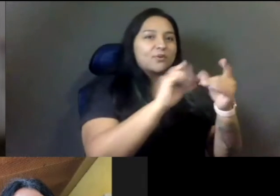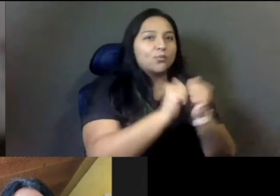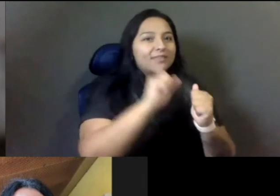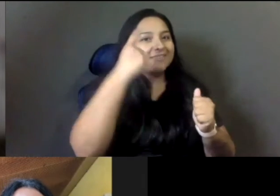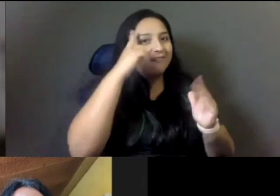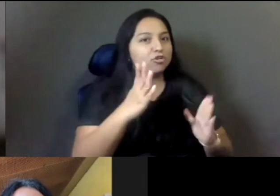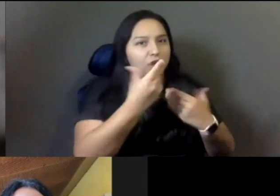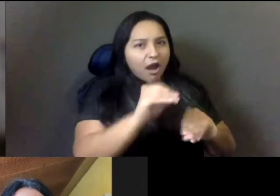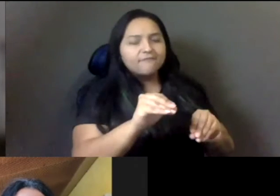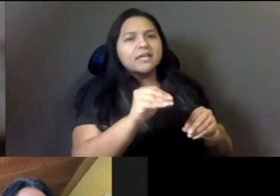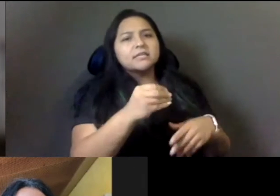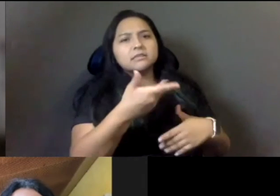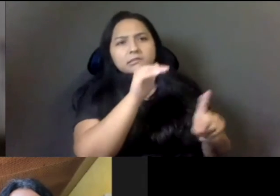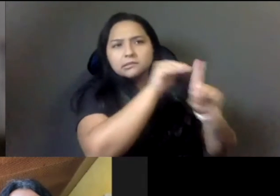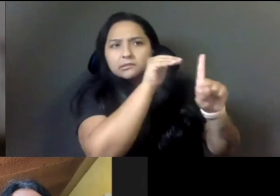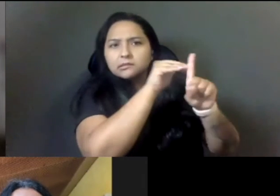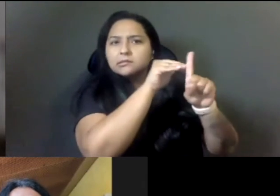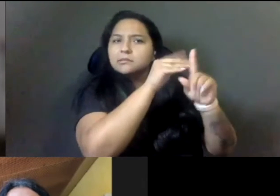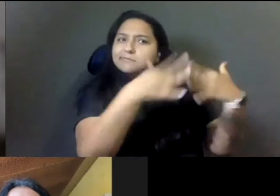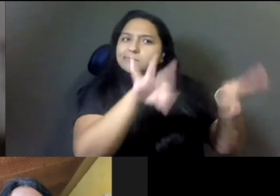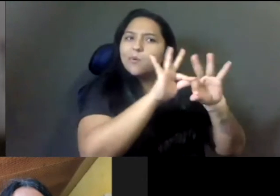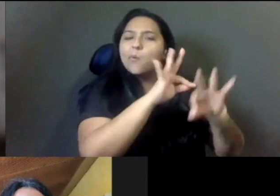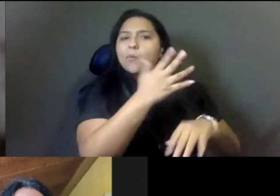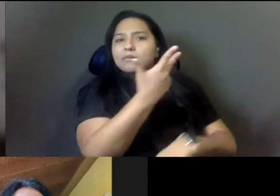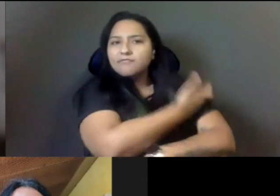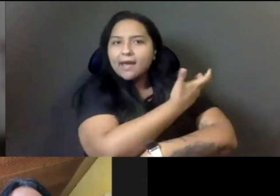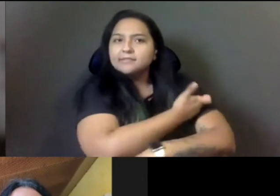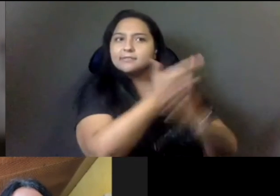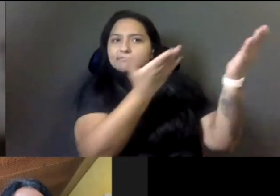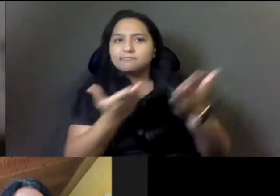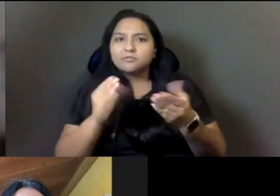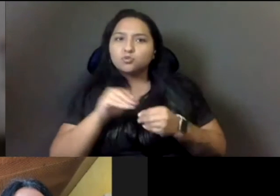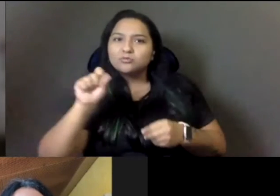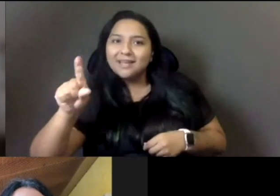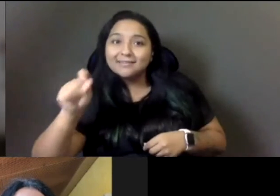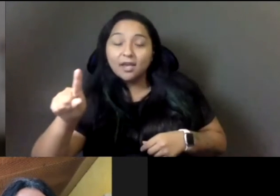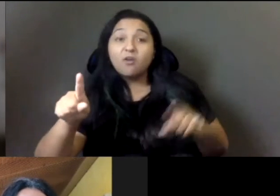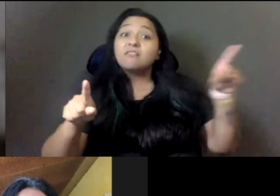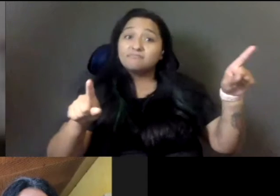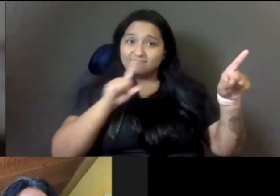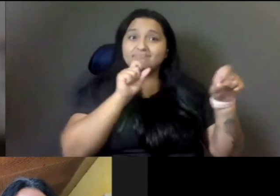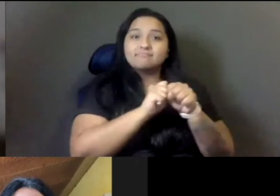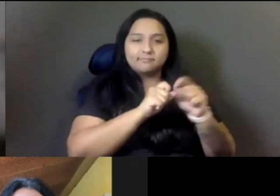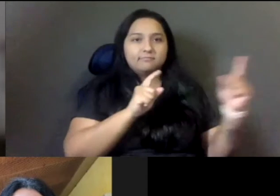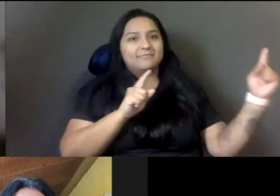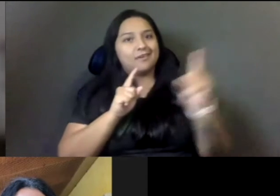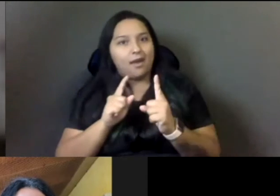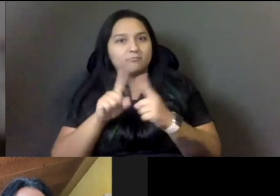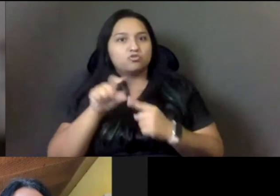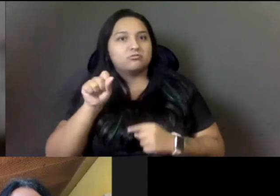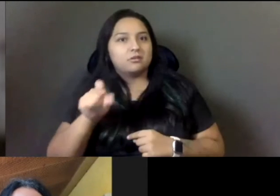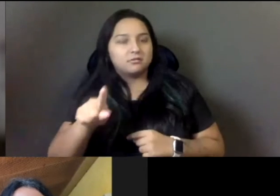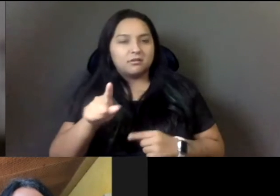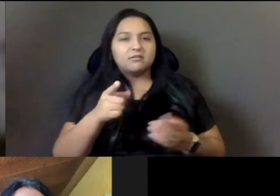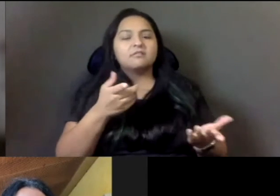vaccines, um, in San Diego. The governor came, he made sure that we, you know, I took him to Barrio Logan where Chicano park